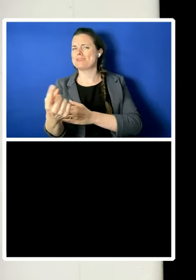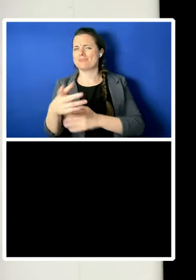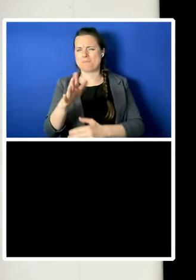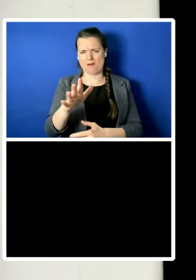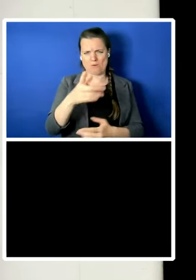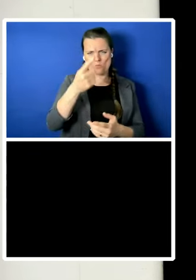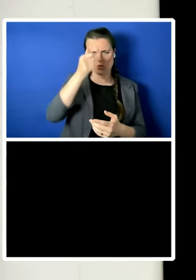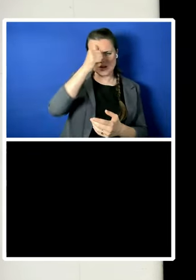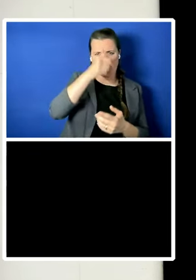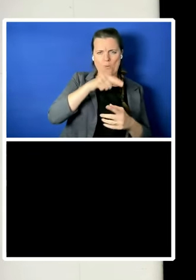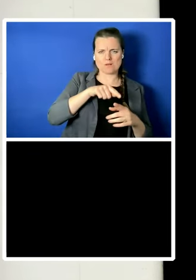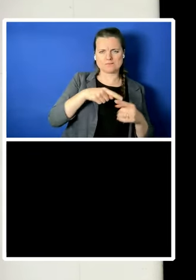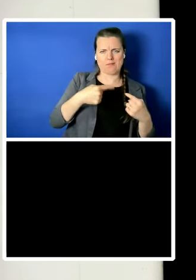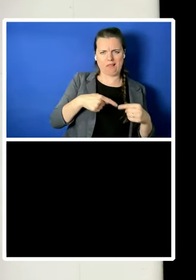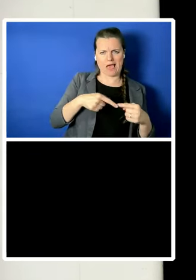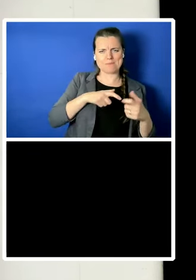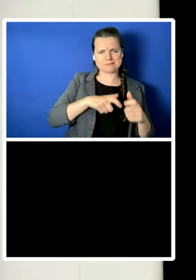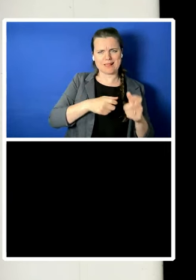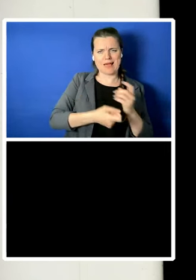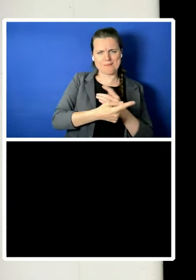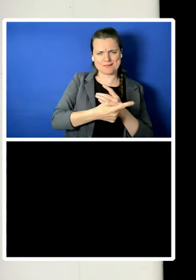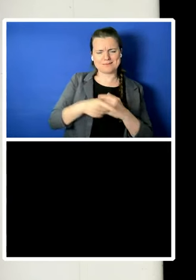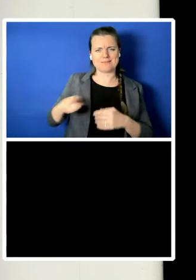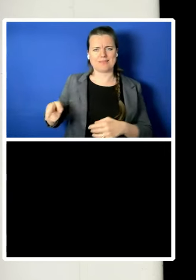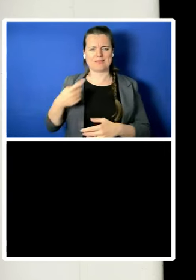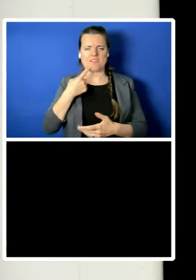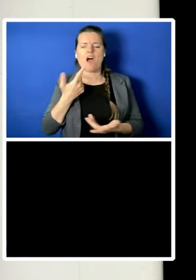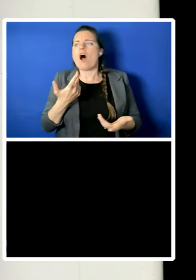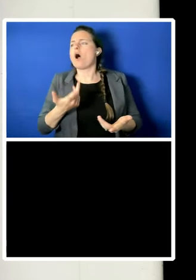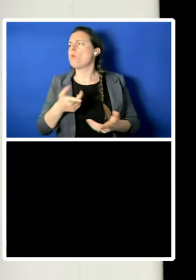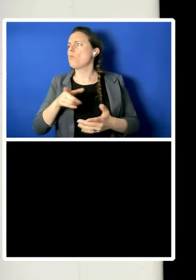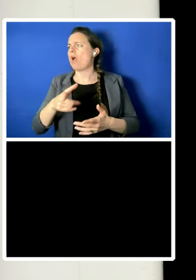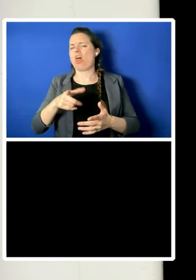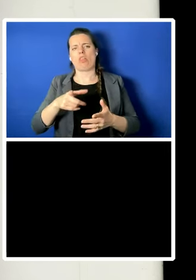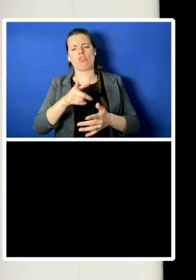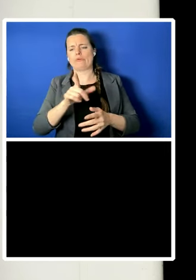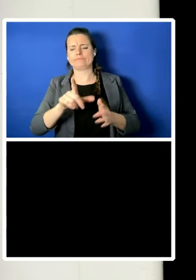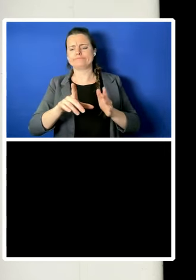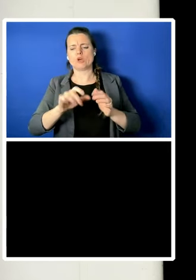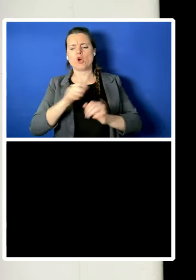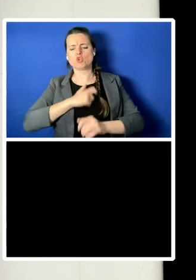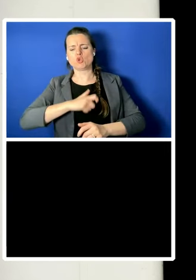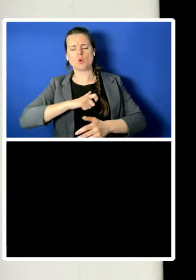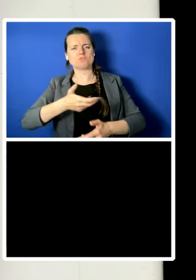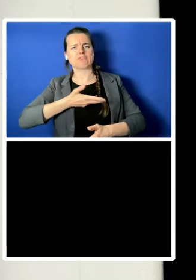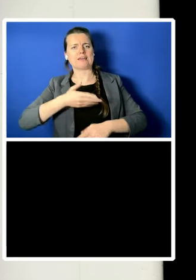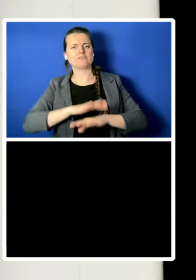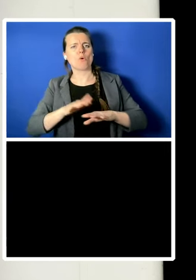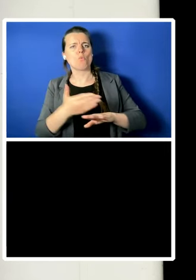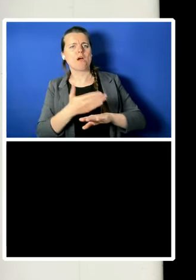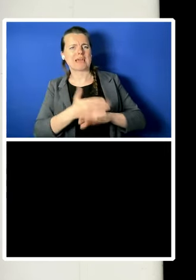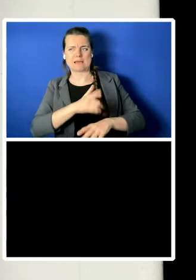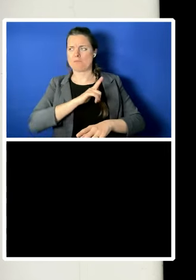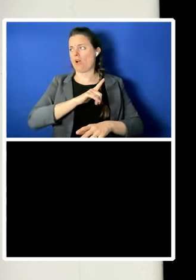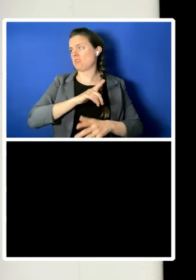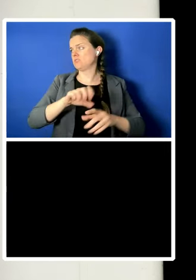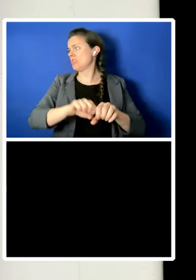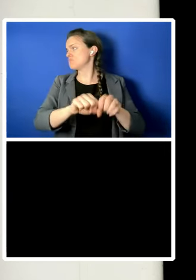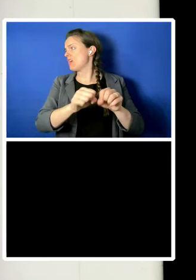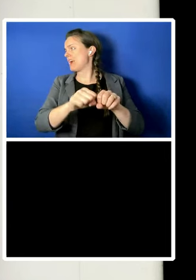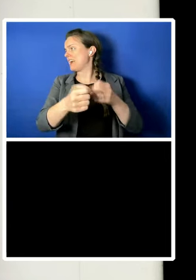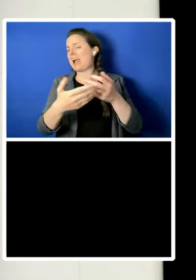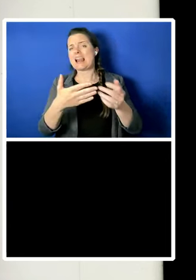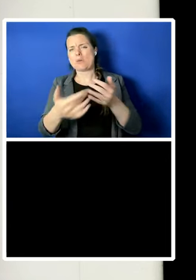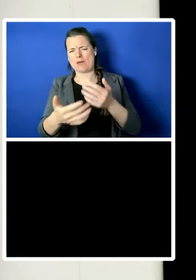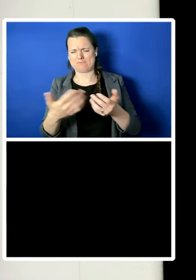Disturbingly, they attack both the foundational and universalist claims of human rights as greater threats